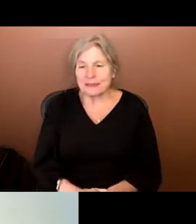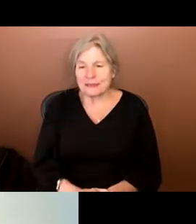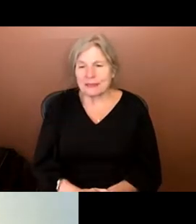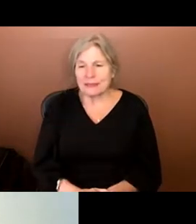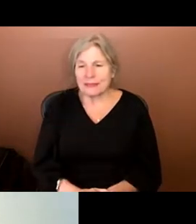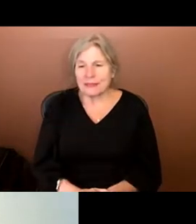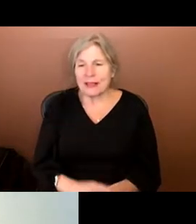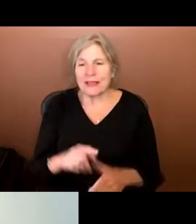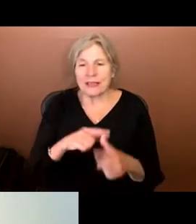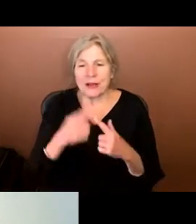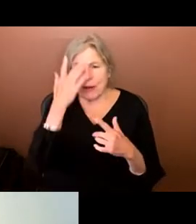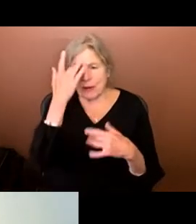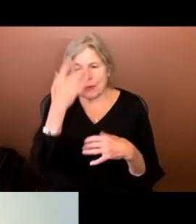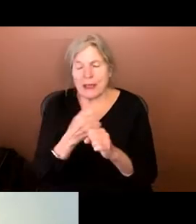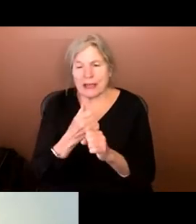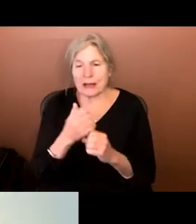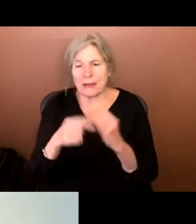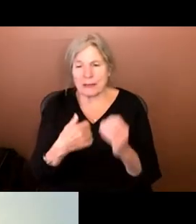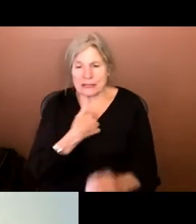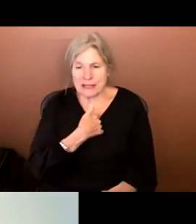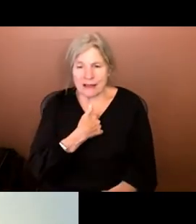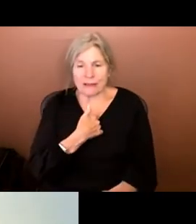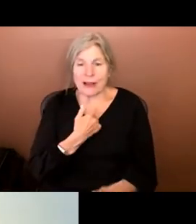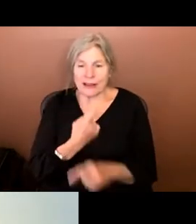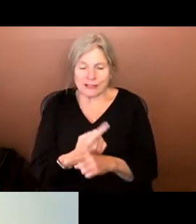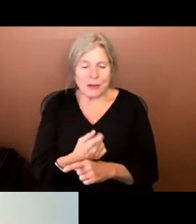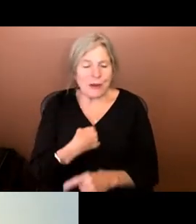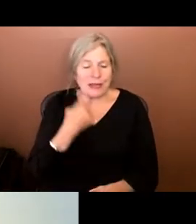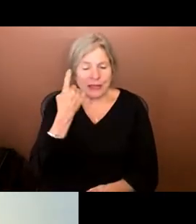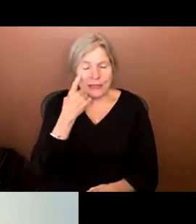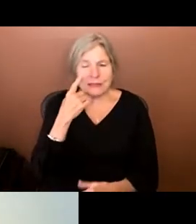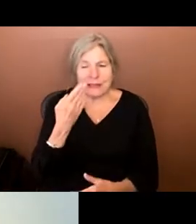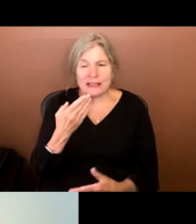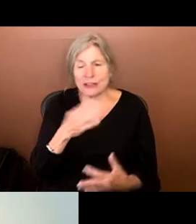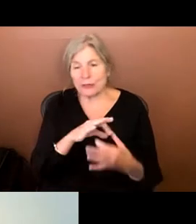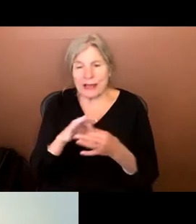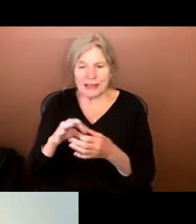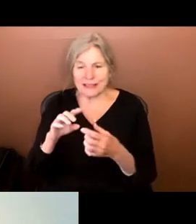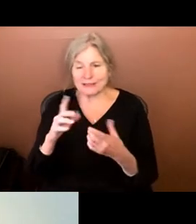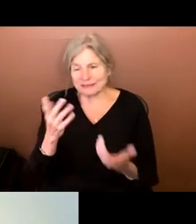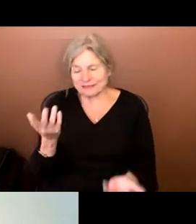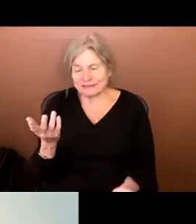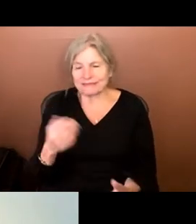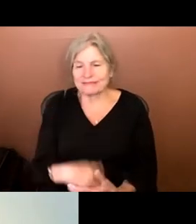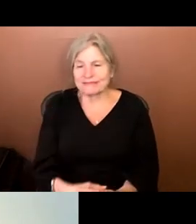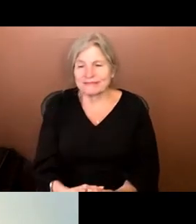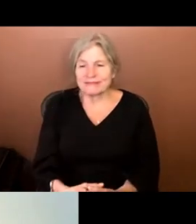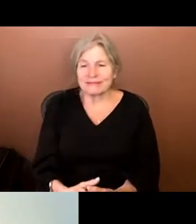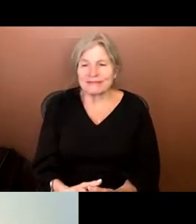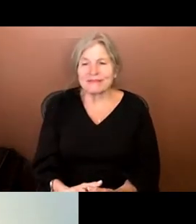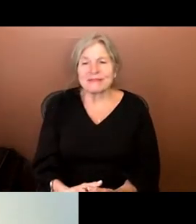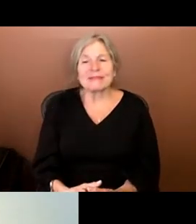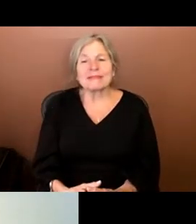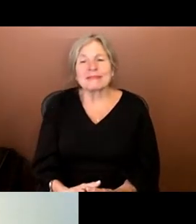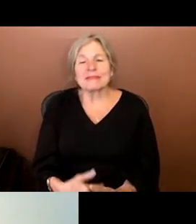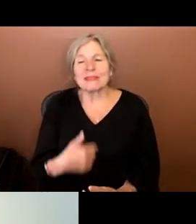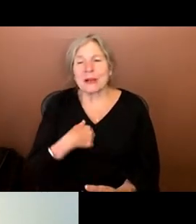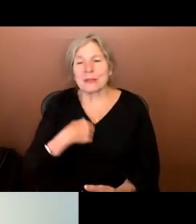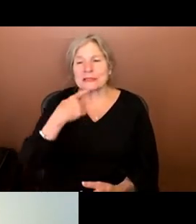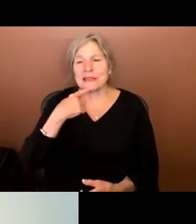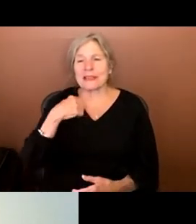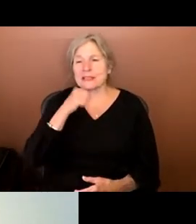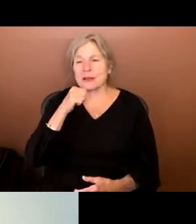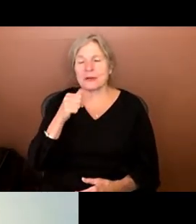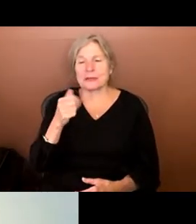And then why do I make it about myself, right? So I think those things are tied together for me. I will say that I